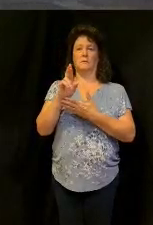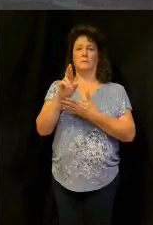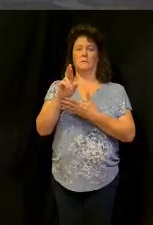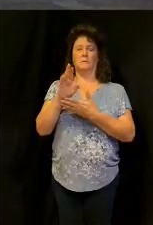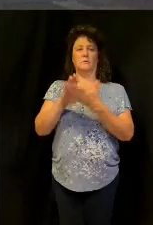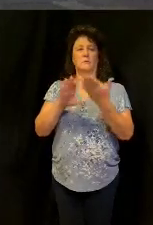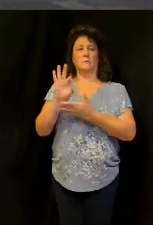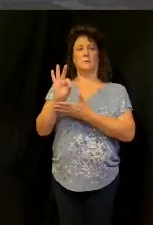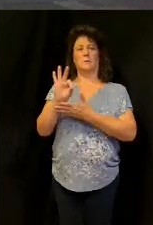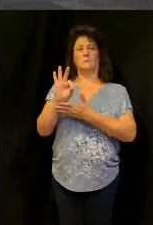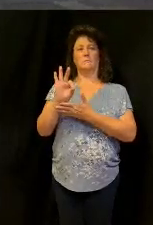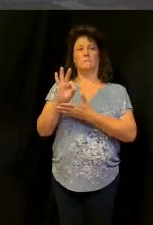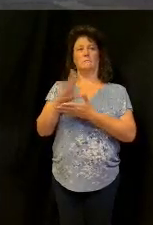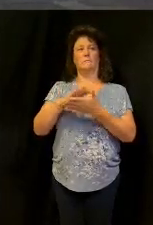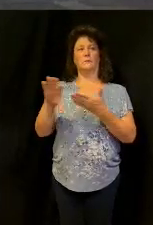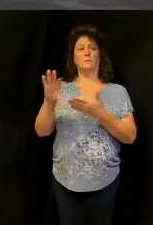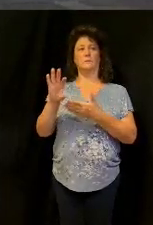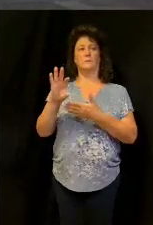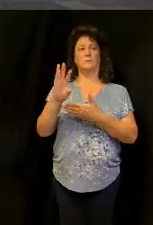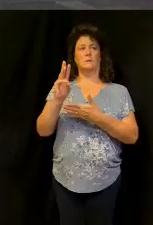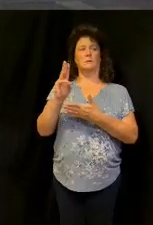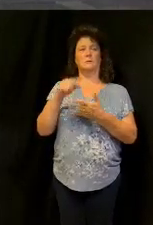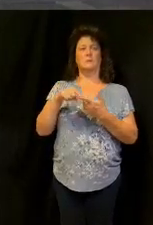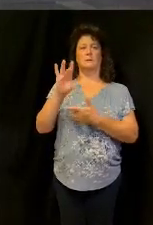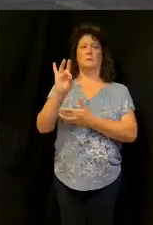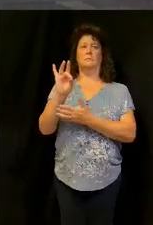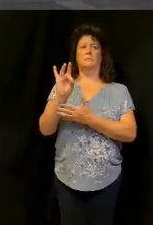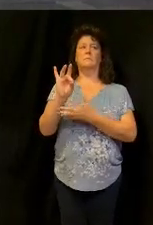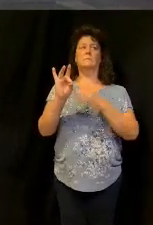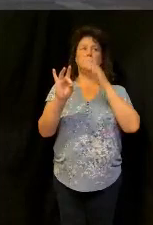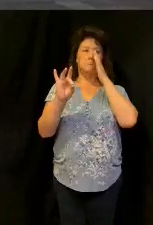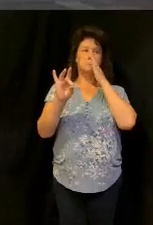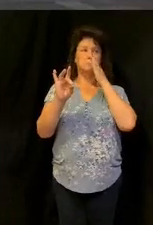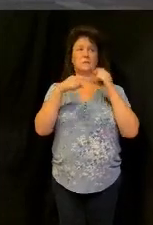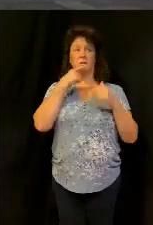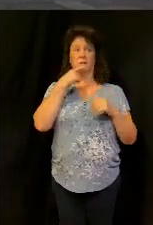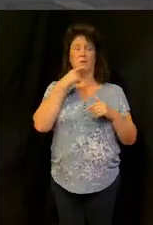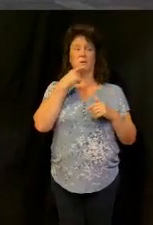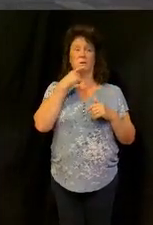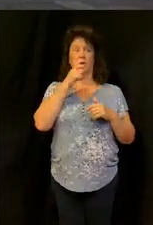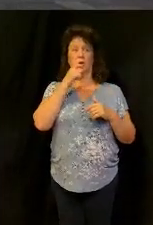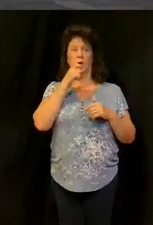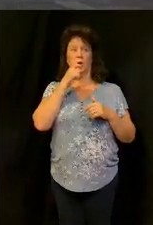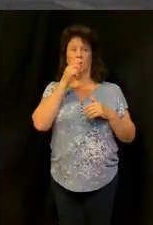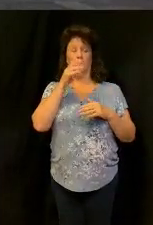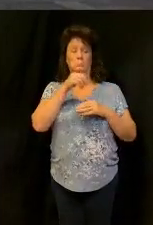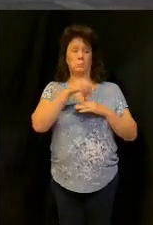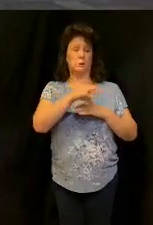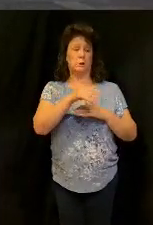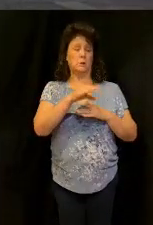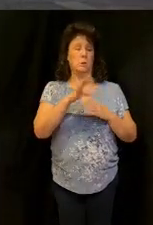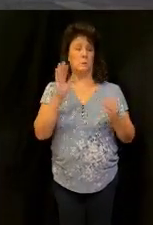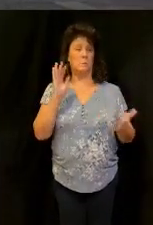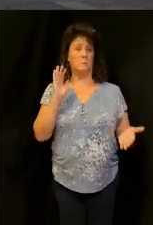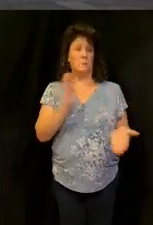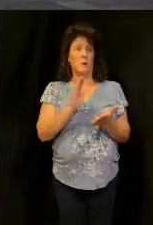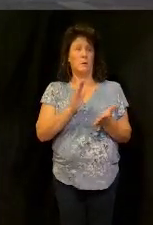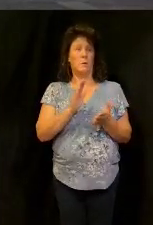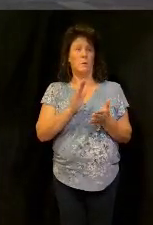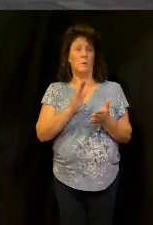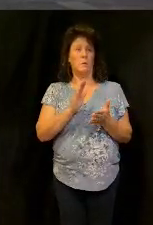2nd Corinthians chapter 9 verses 6 through 8 but this I say he who sows sparingly